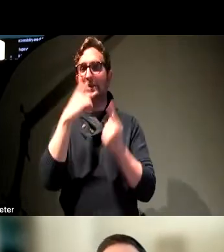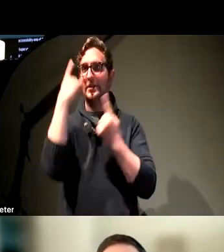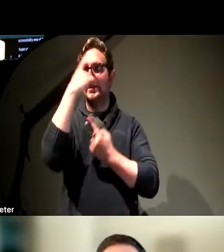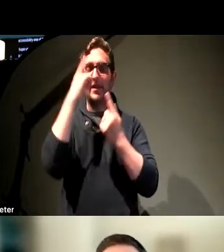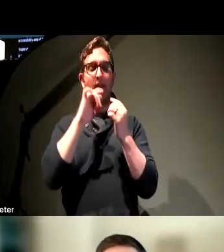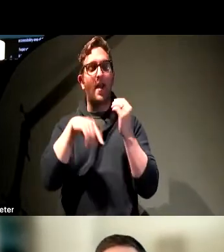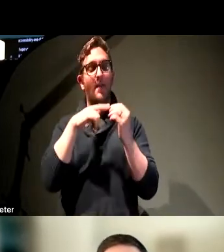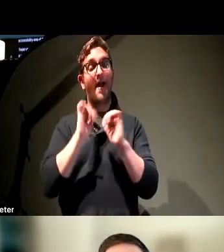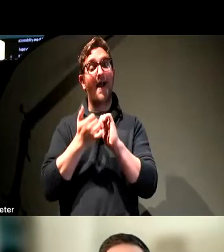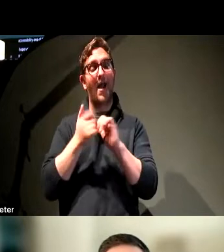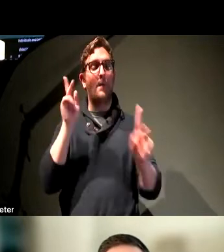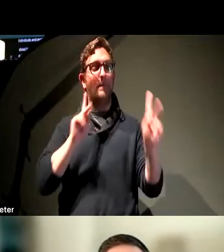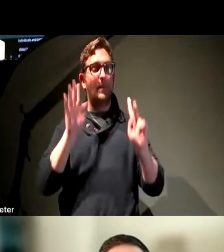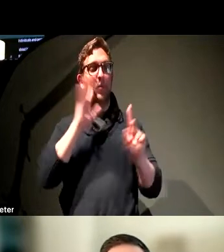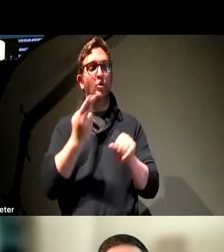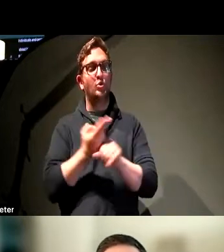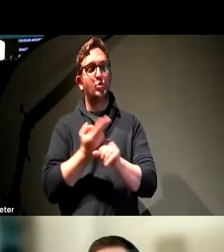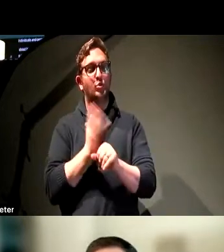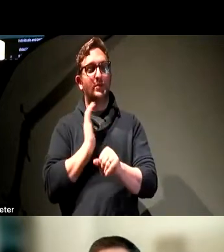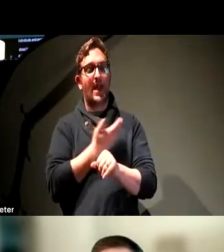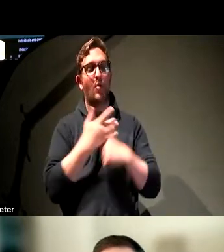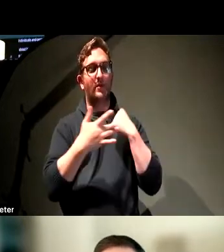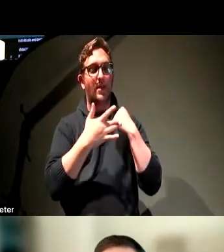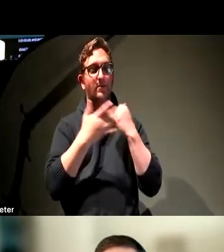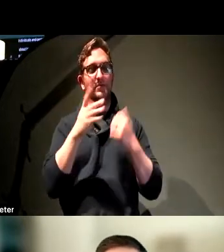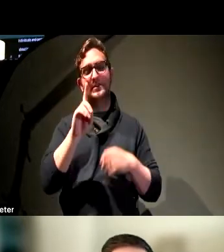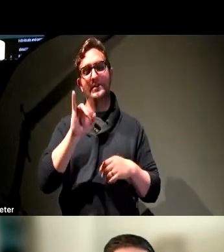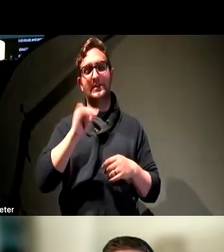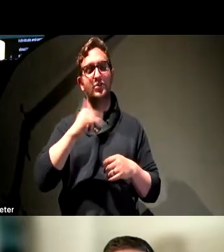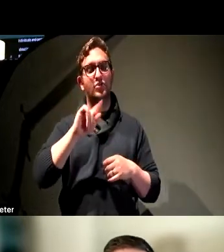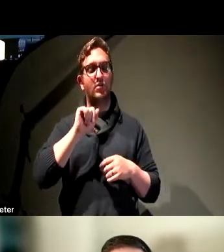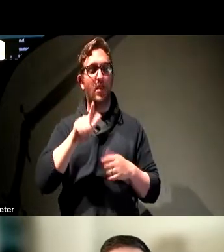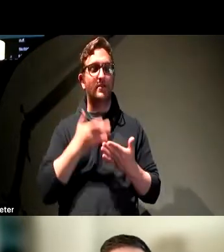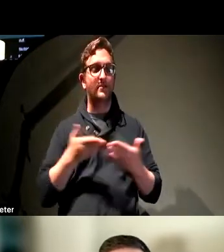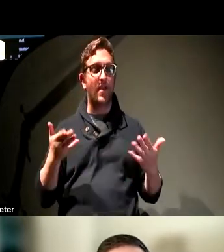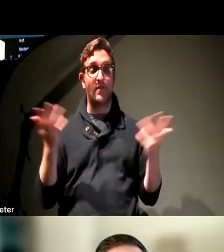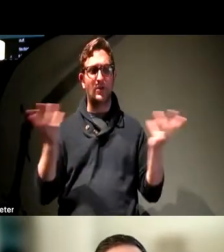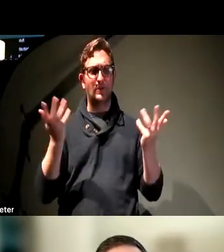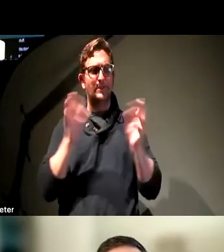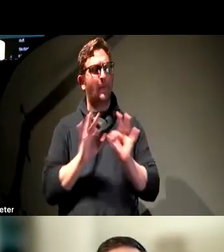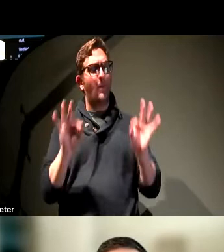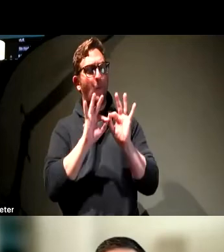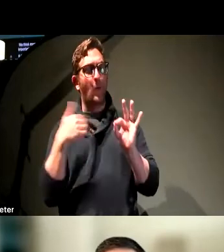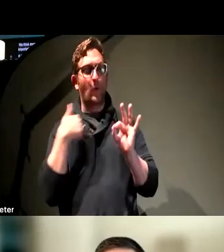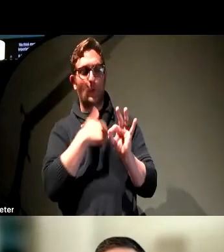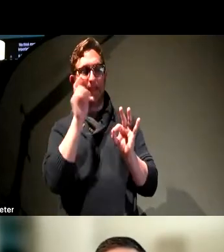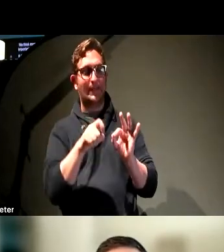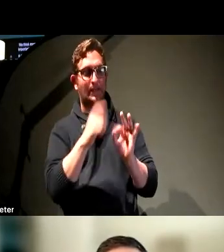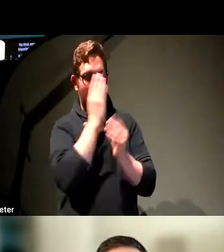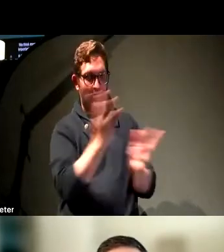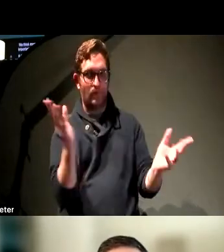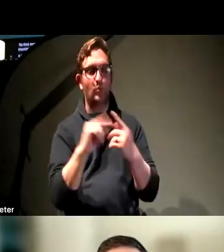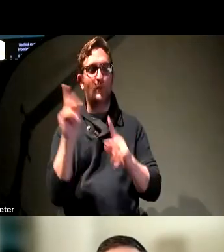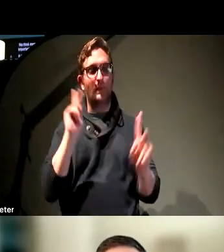stuff. We think more carefully about what's important to people, what is important to us to get in front of people. And we think about